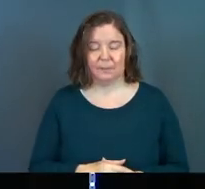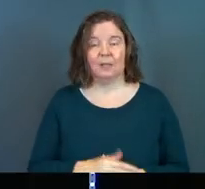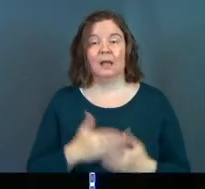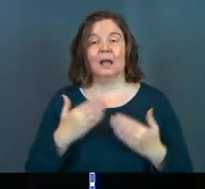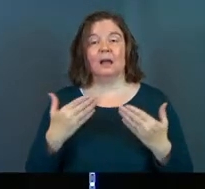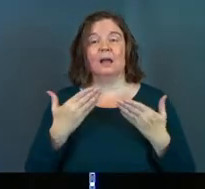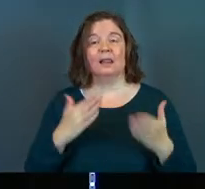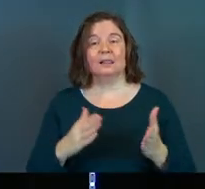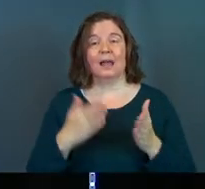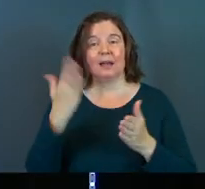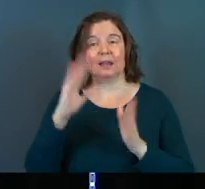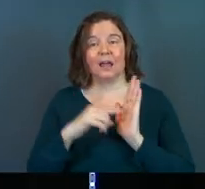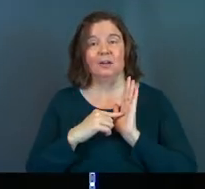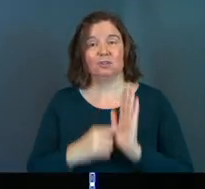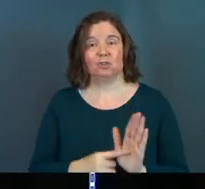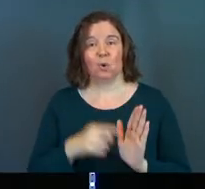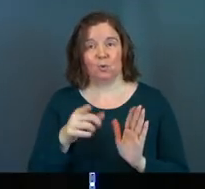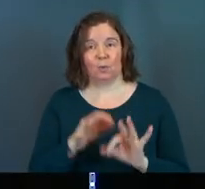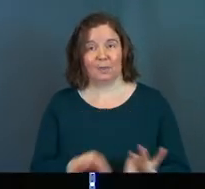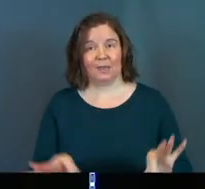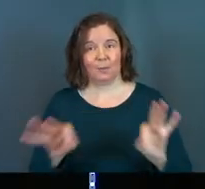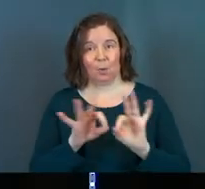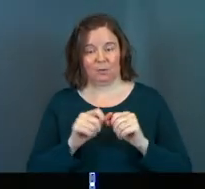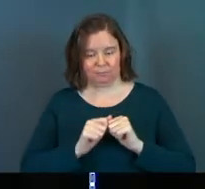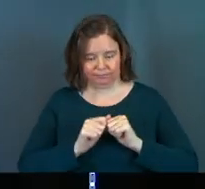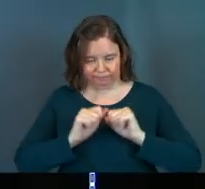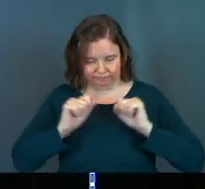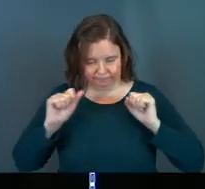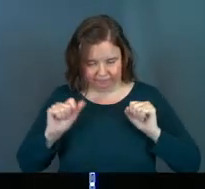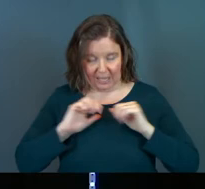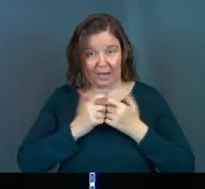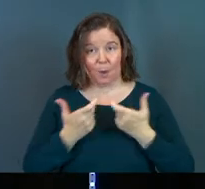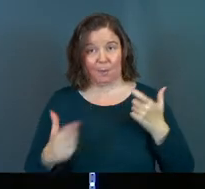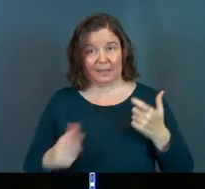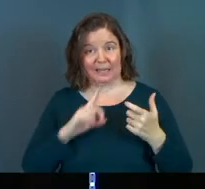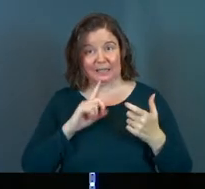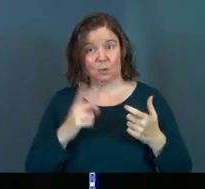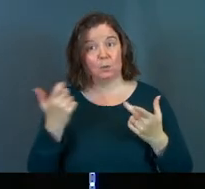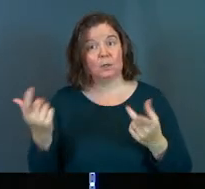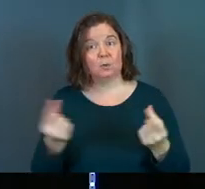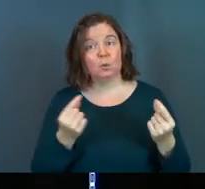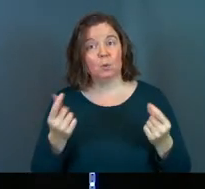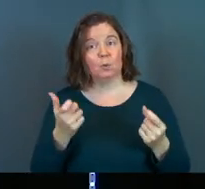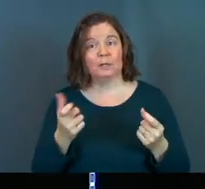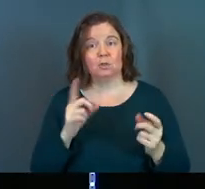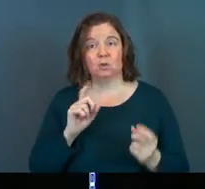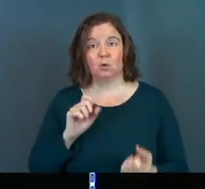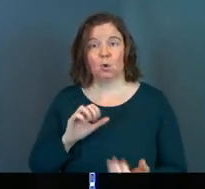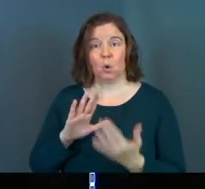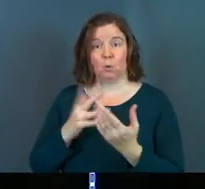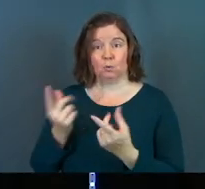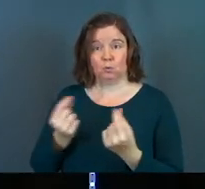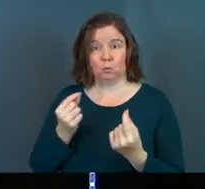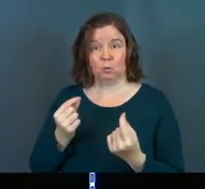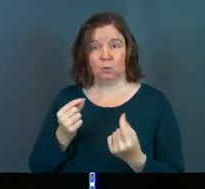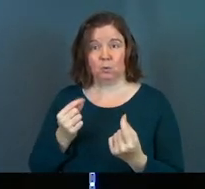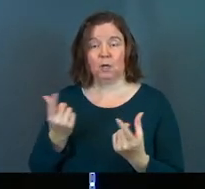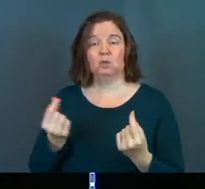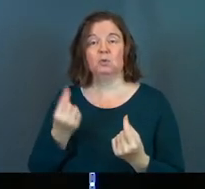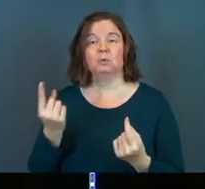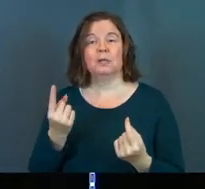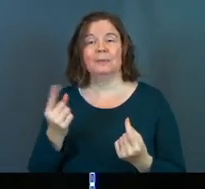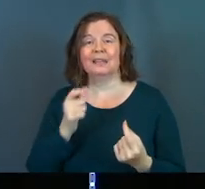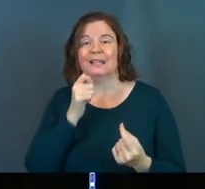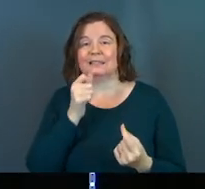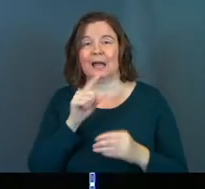Let God reveal to you the importance of this and how, how big it actually is. Okay. So what we need to do is we need to go. The step that we need to take is go and do